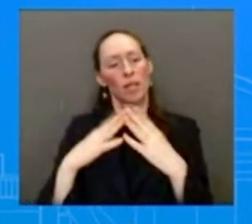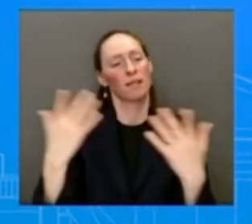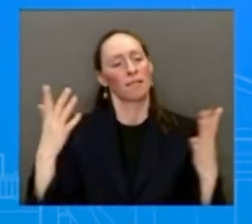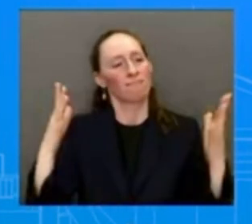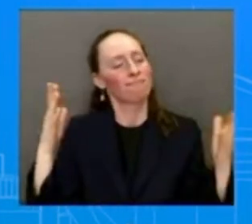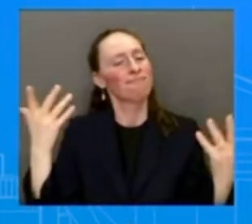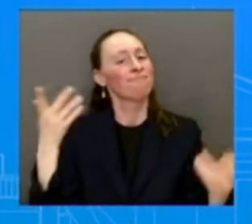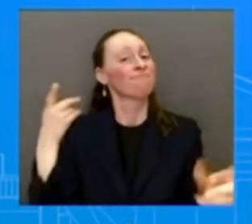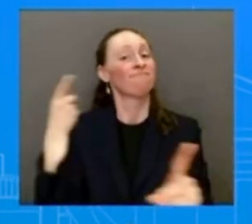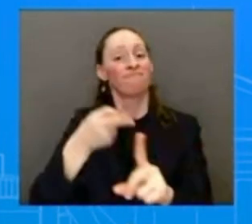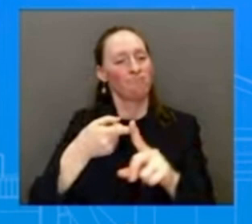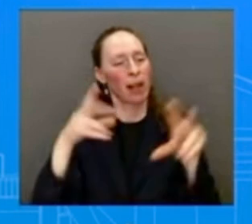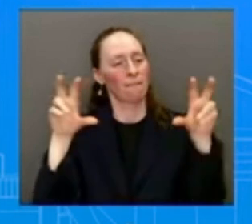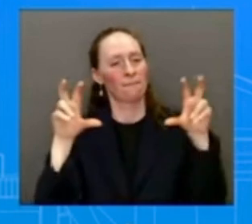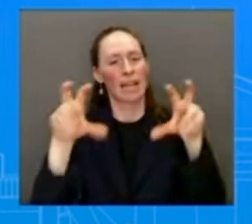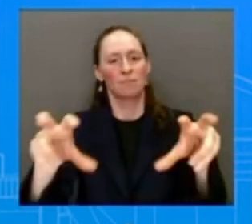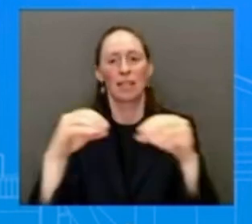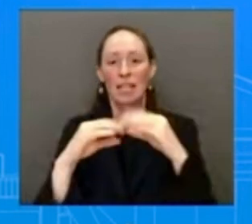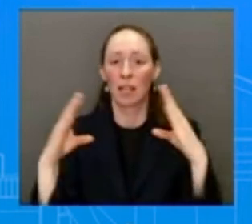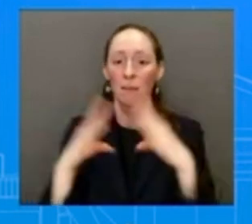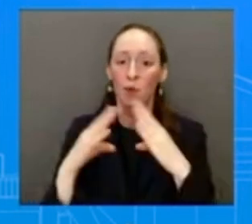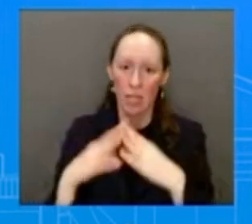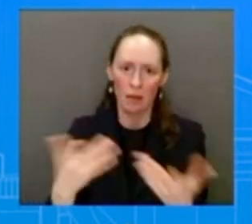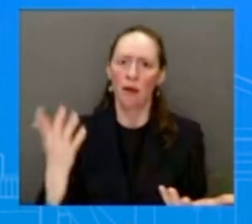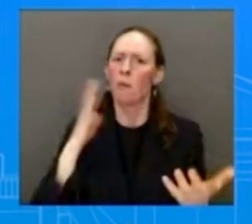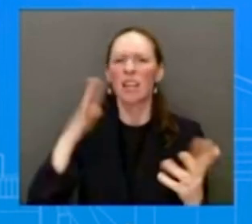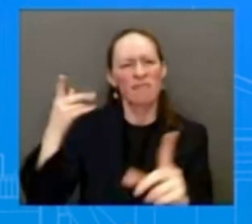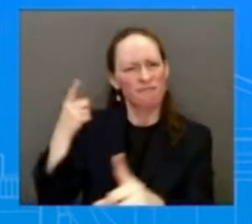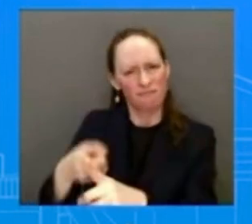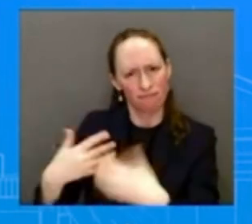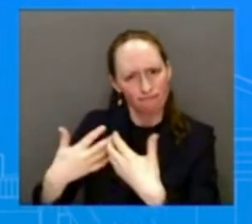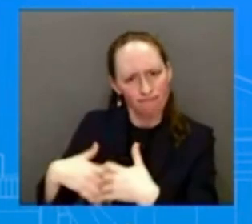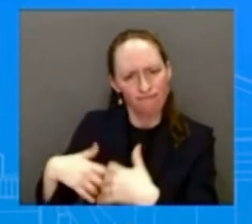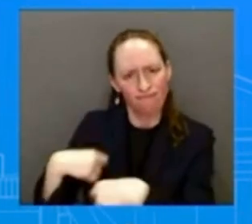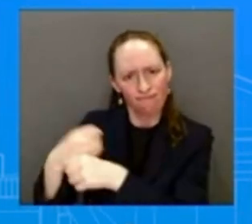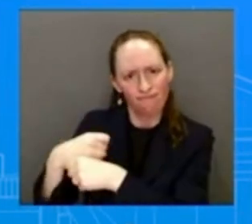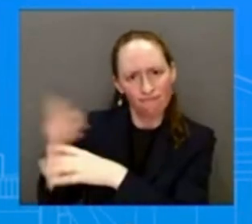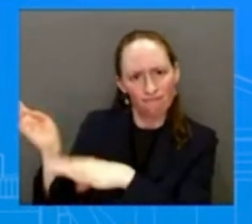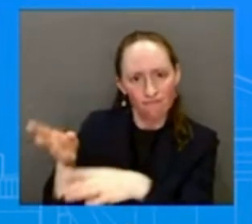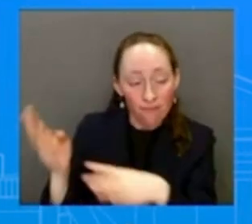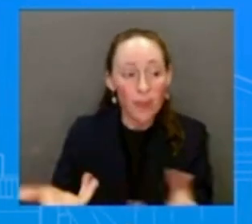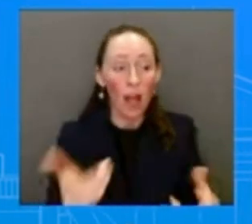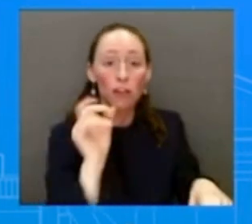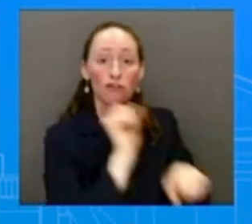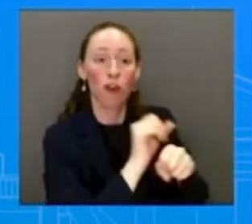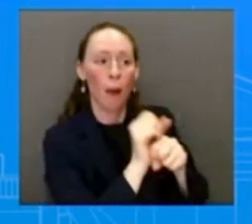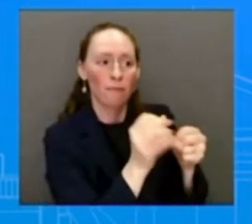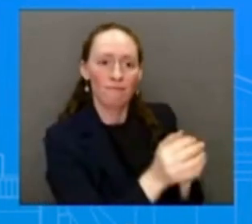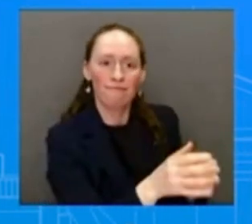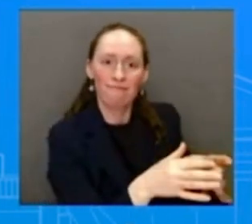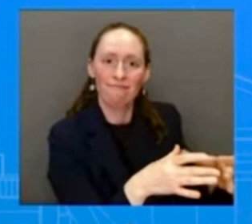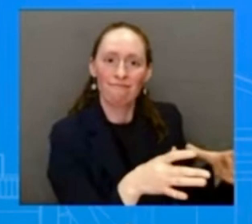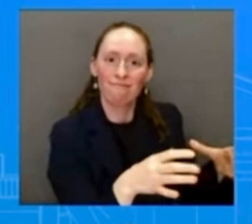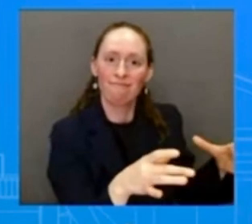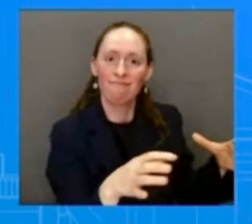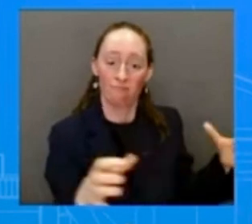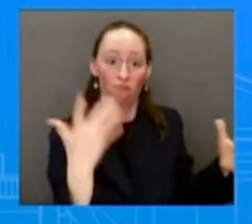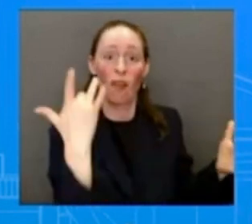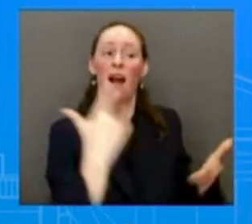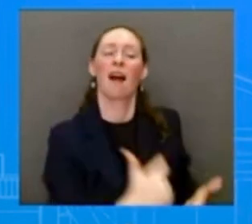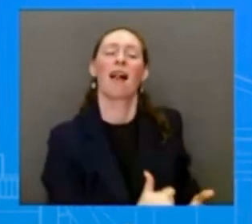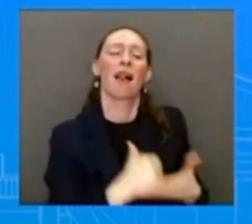facilities and creating new jobs thanks to the Inflation Reduction Act and Chips and Signs Act, groundbreaking, groundbreaking